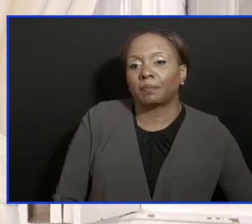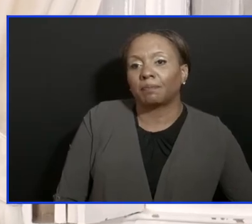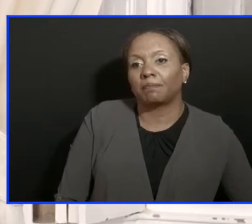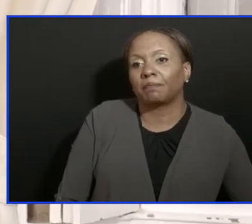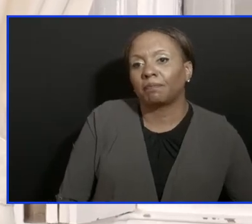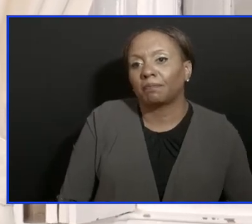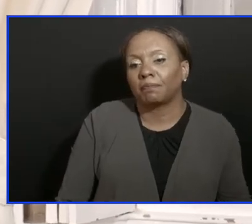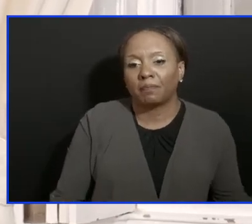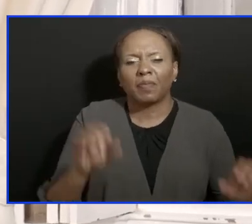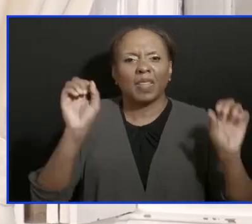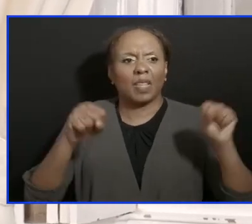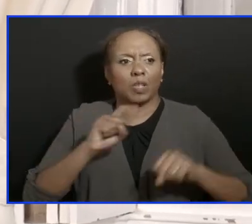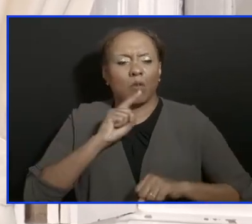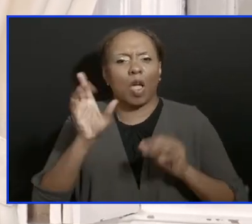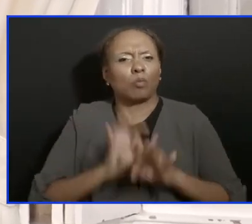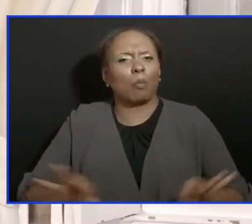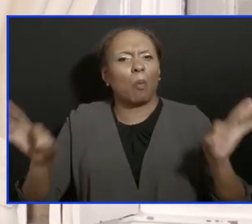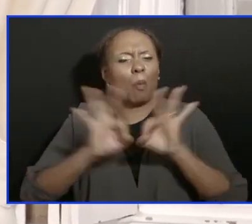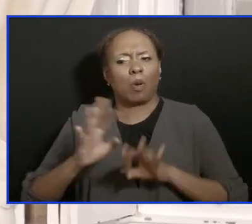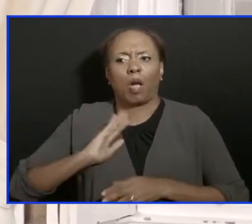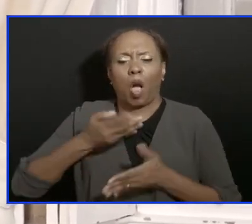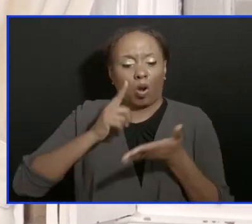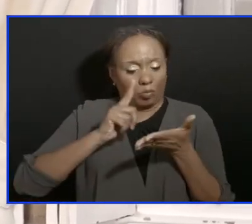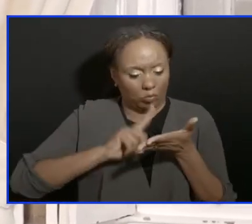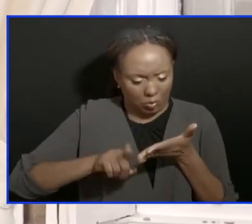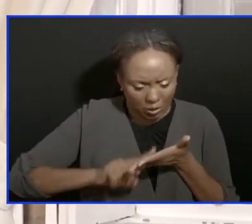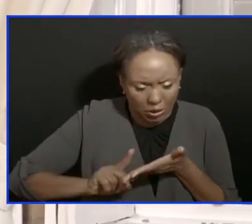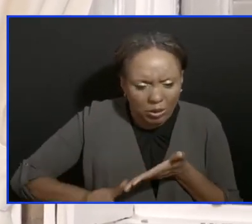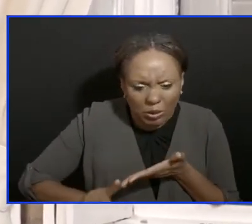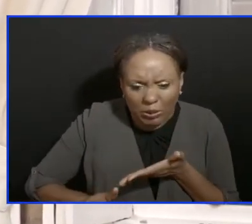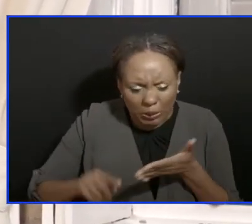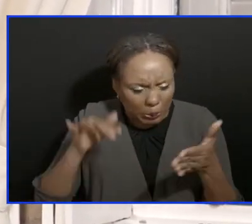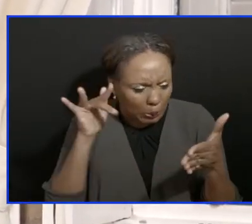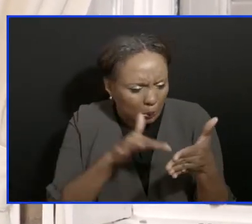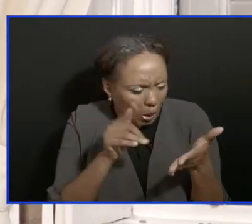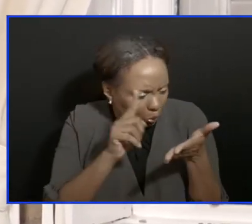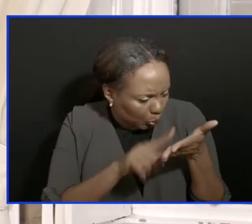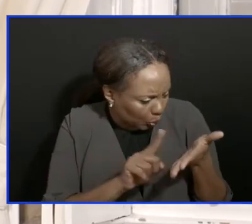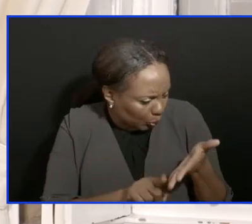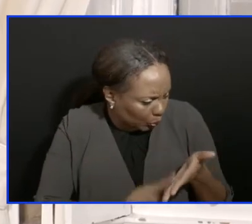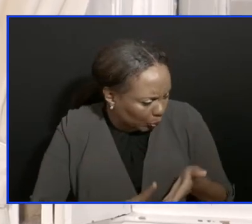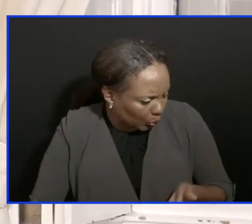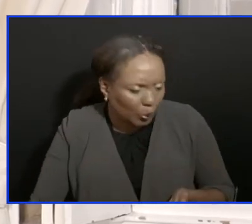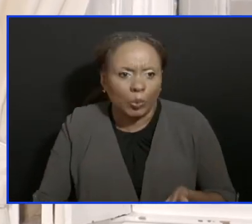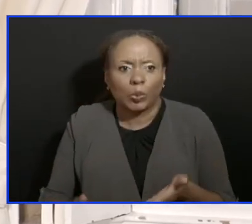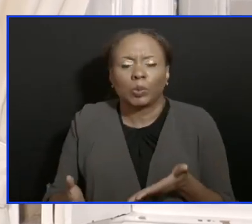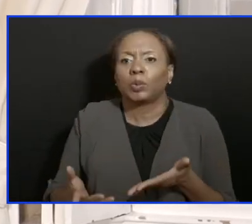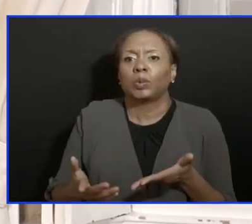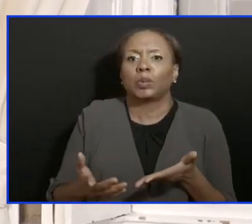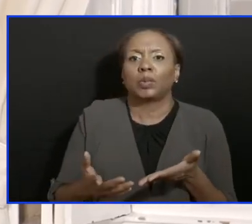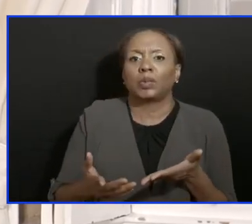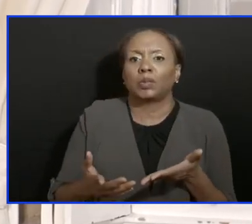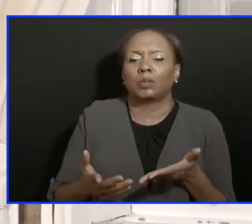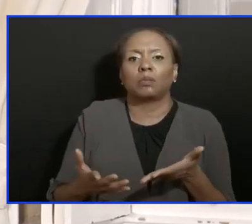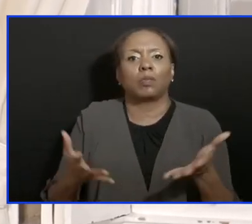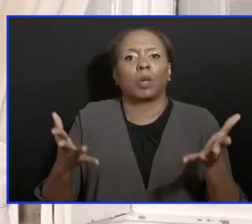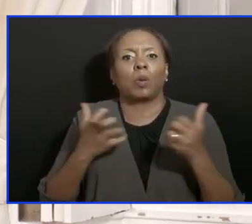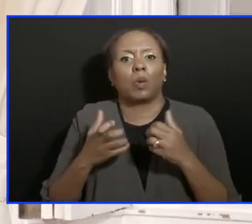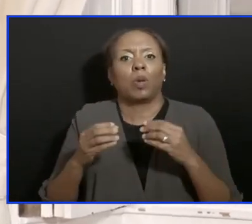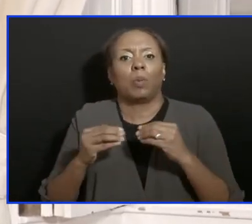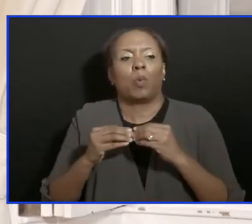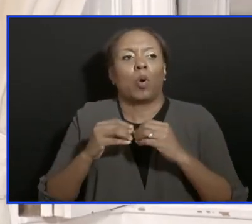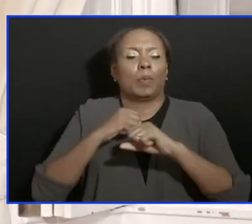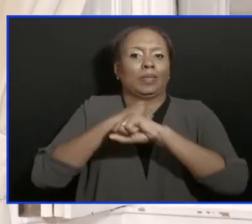we are seeing, to provide an additional set of coverage for